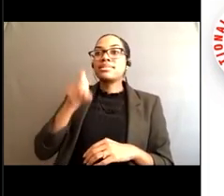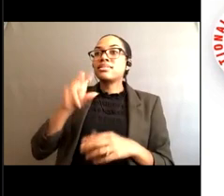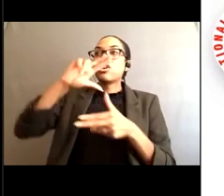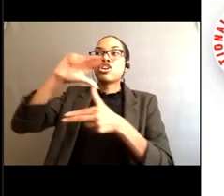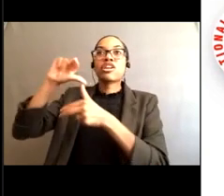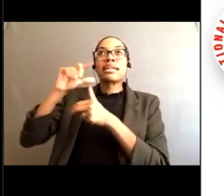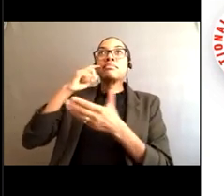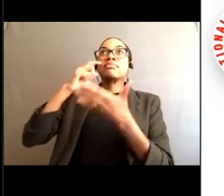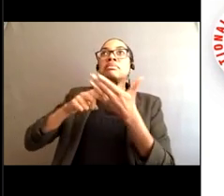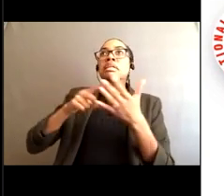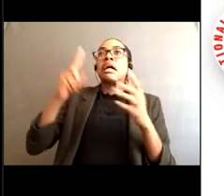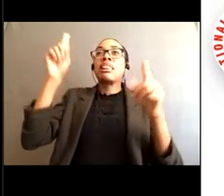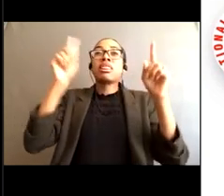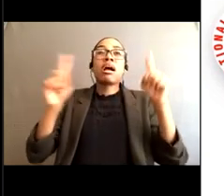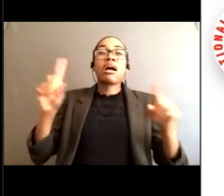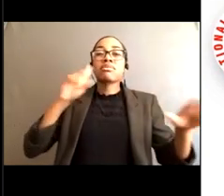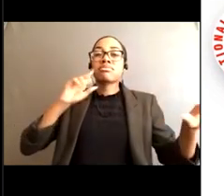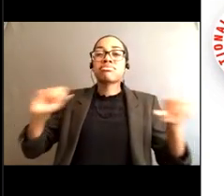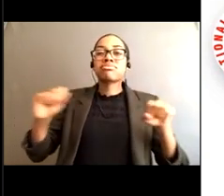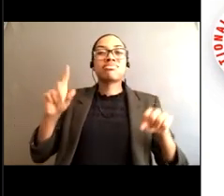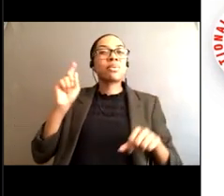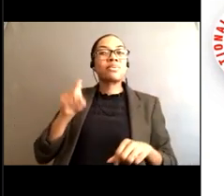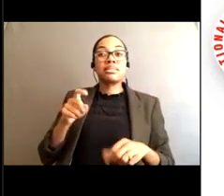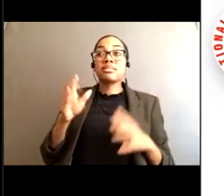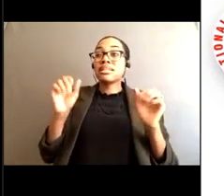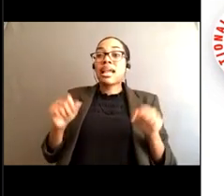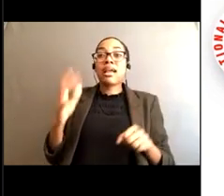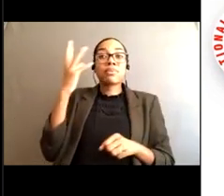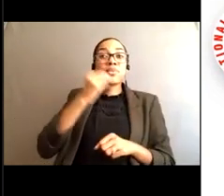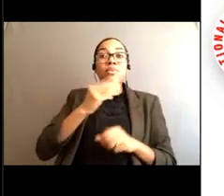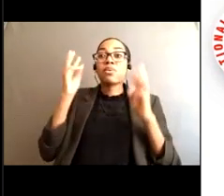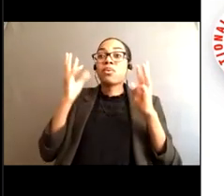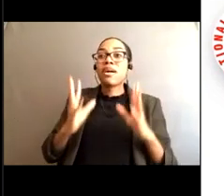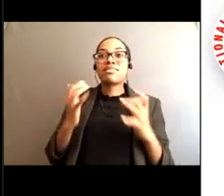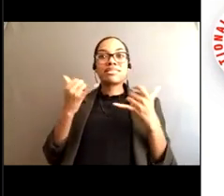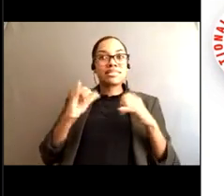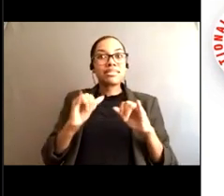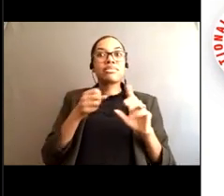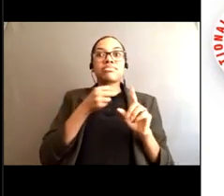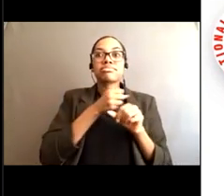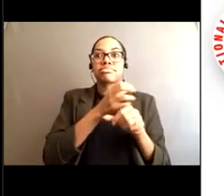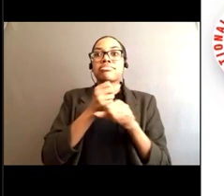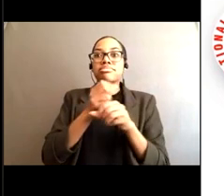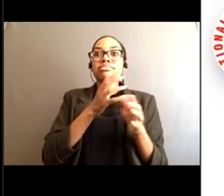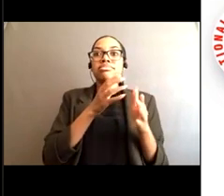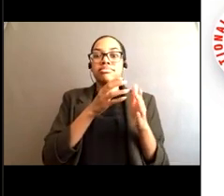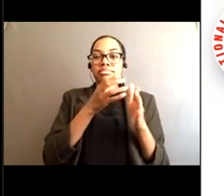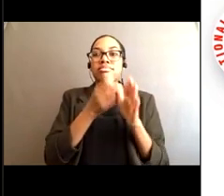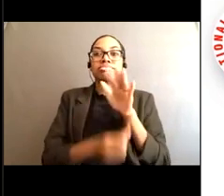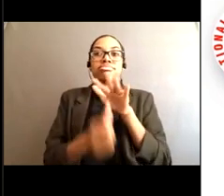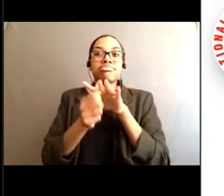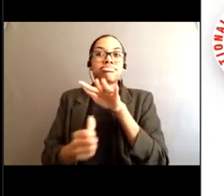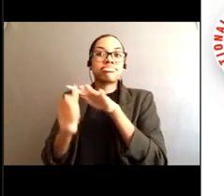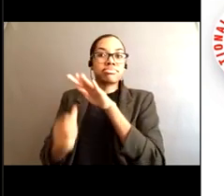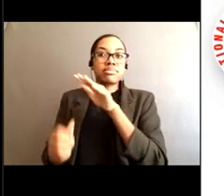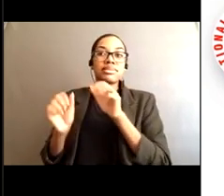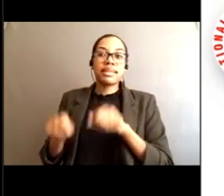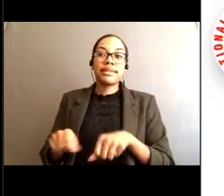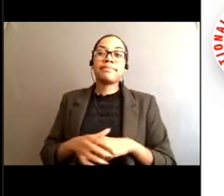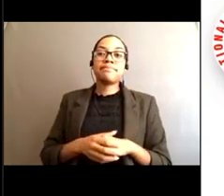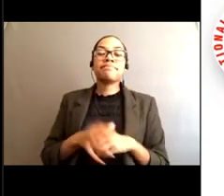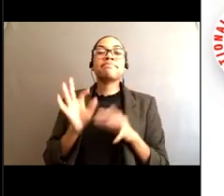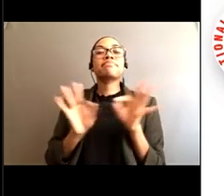So just because, you know, the weather's beautiful outside, it's still extremely important to know, know before you go.